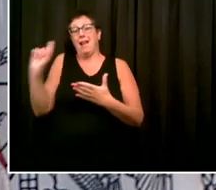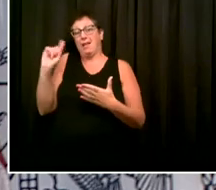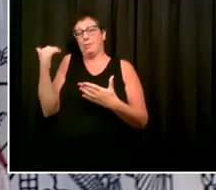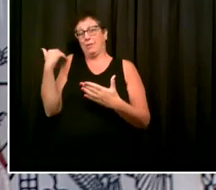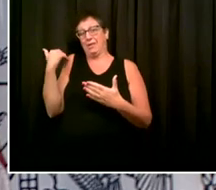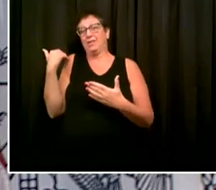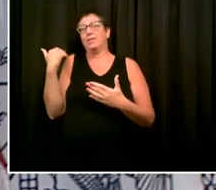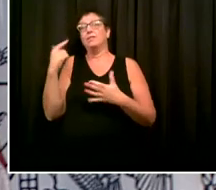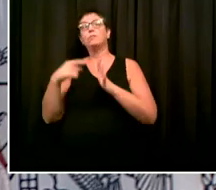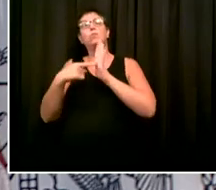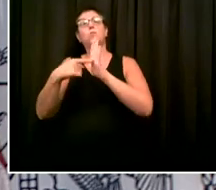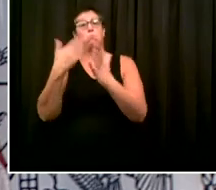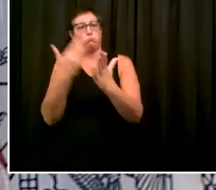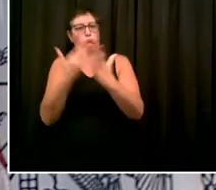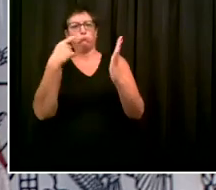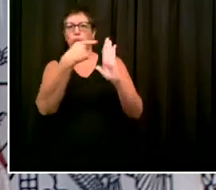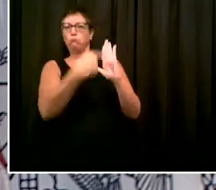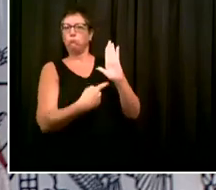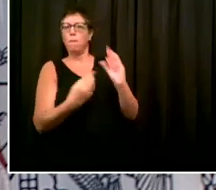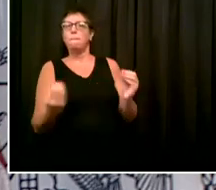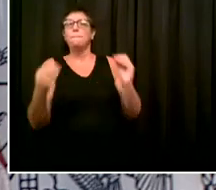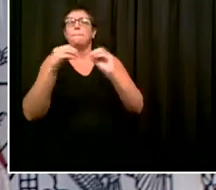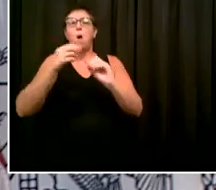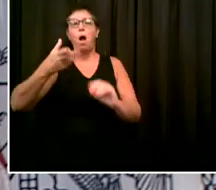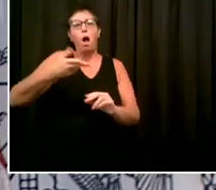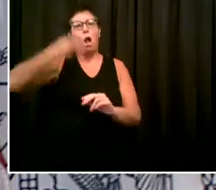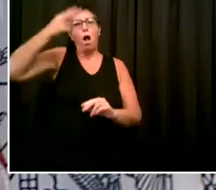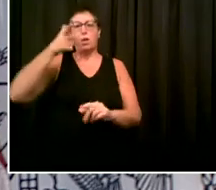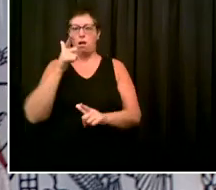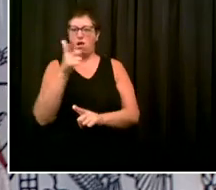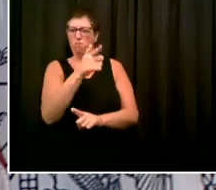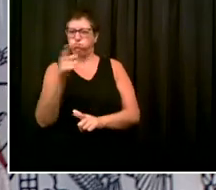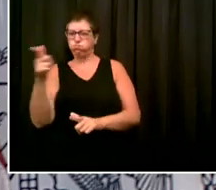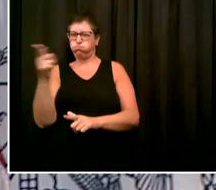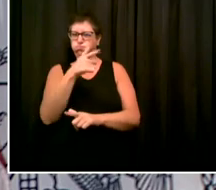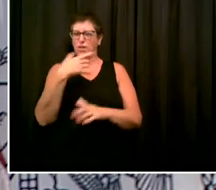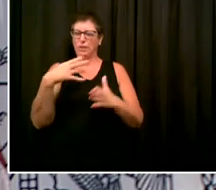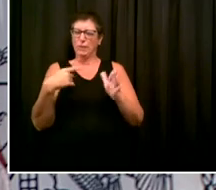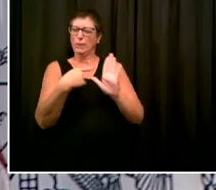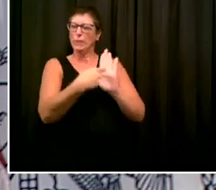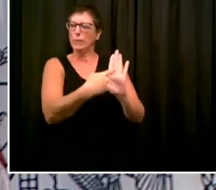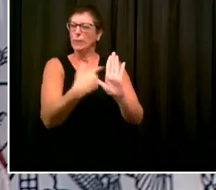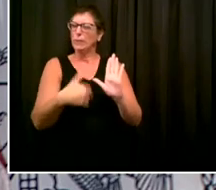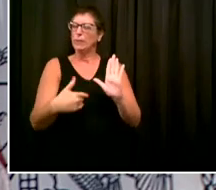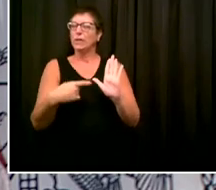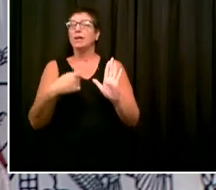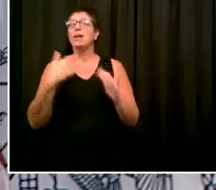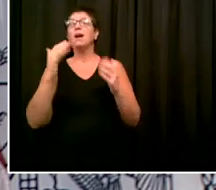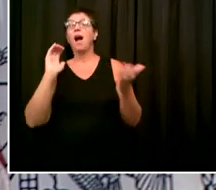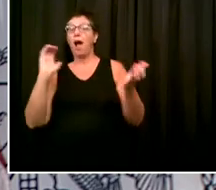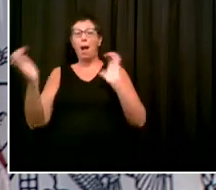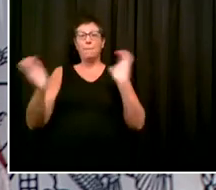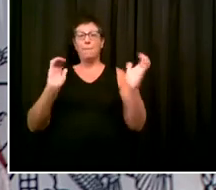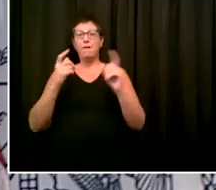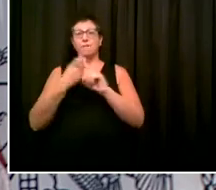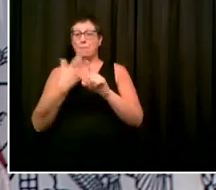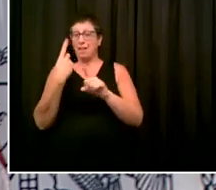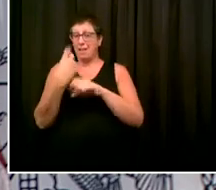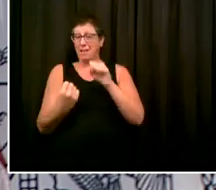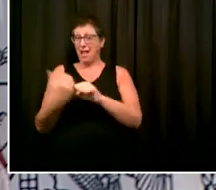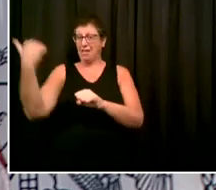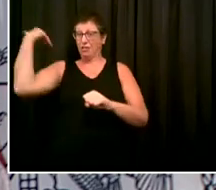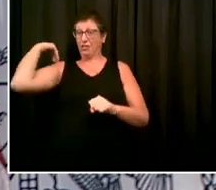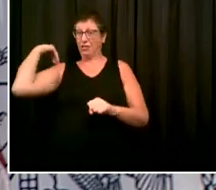gun arrests. It's getting close to the level that it was exactly at the same time last year. I think you see throughout the city,